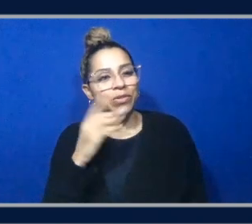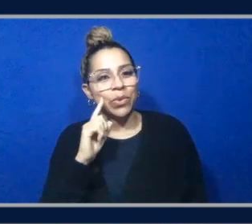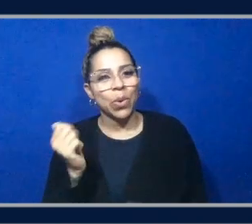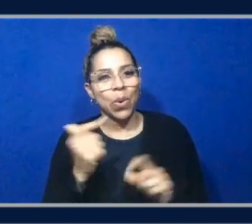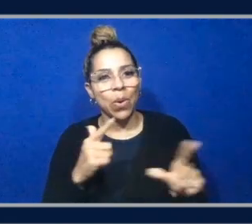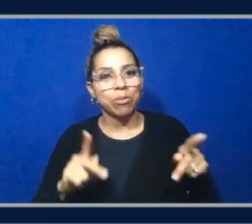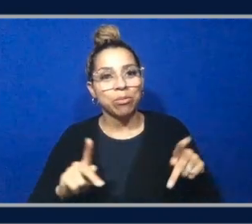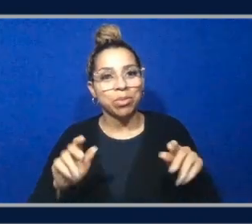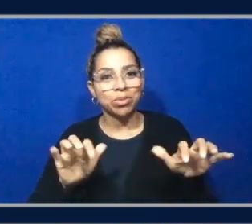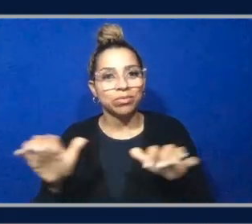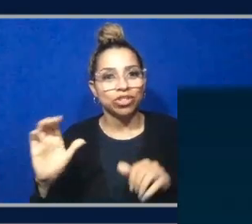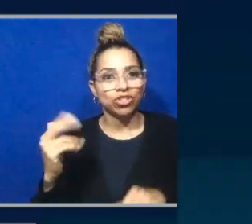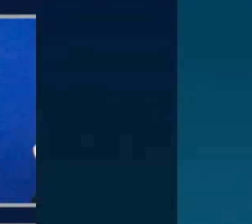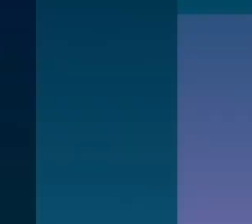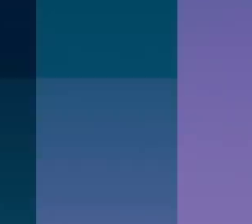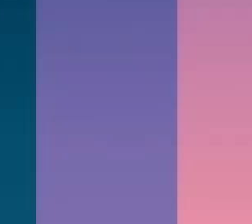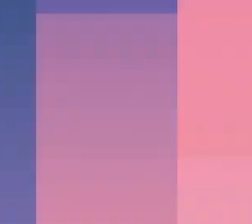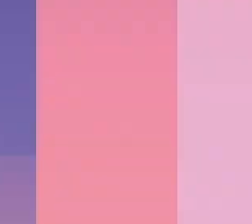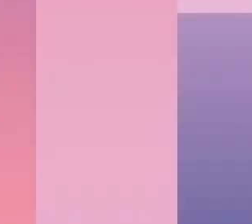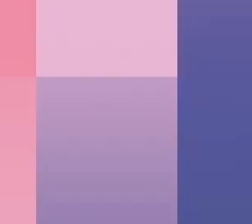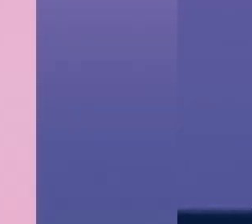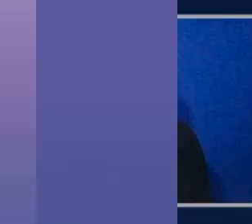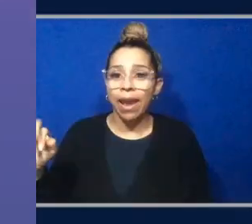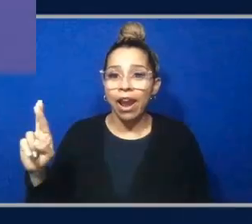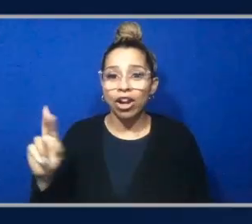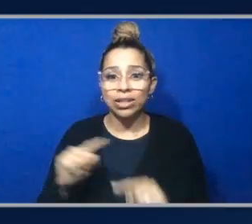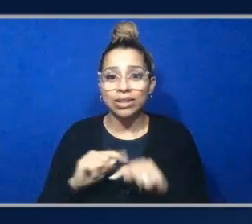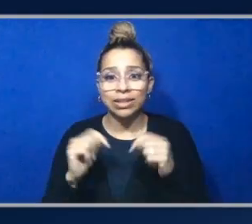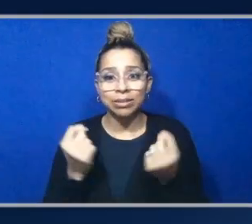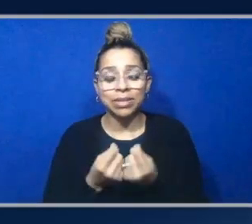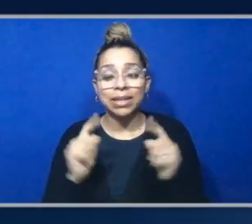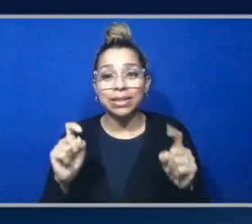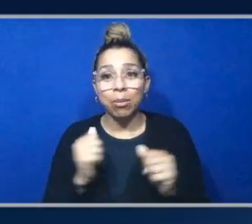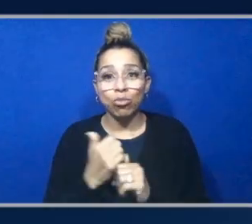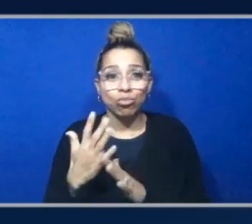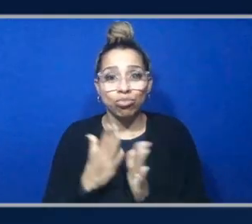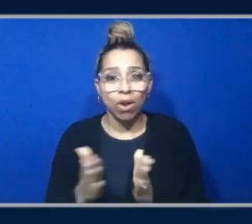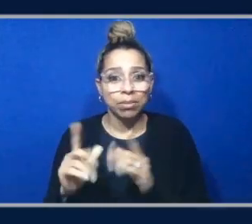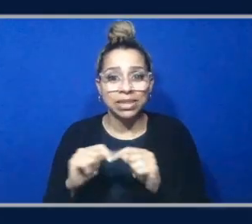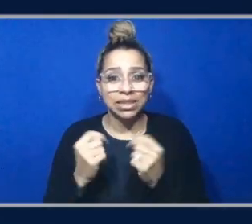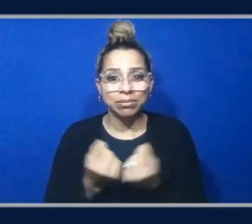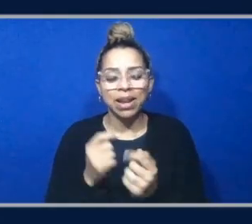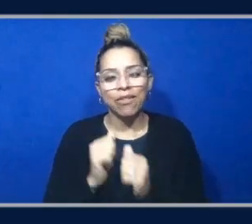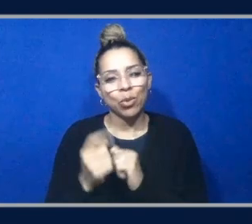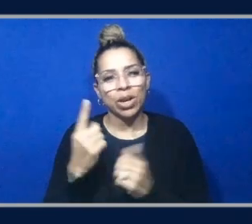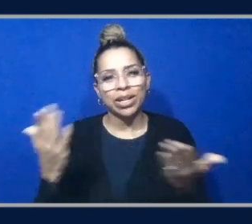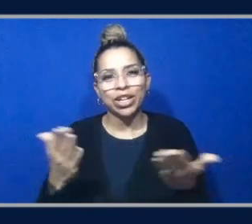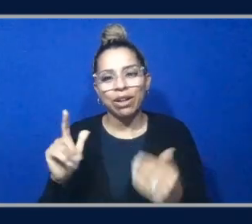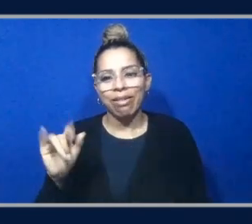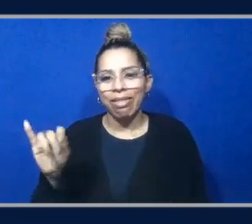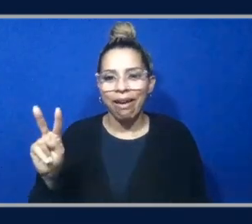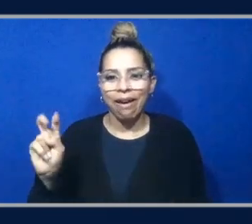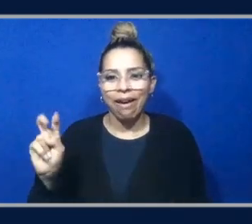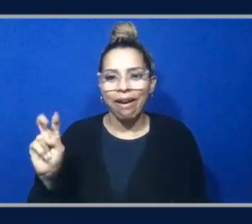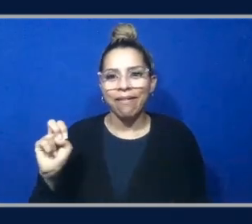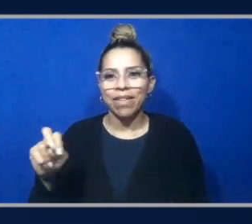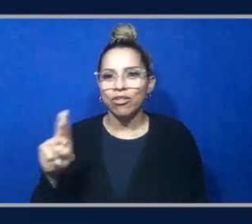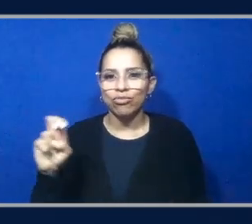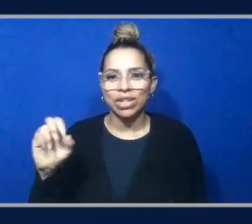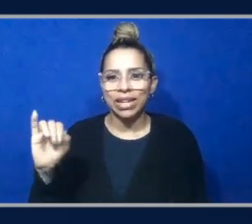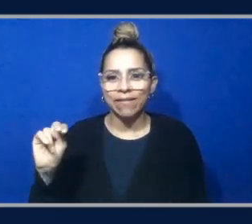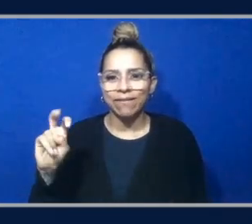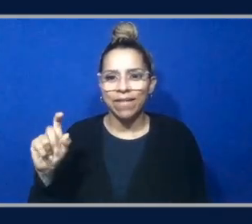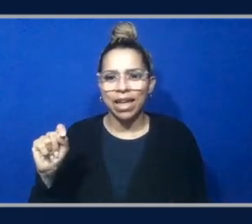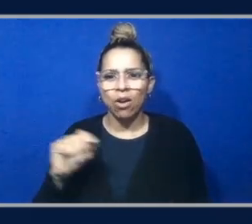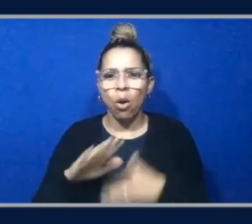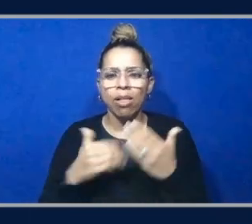AWS on air team, to the exam prep team, and to everyone here live at AWS reInvent. And also to all our friends behind the cameras and